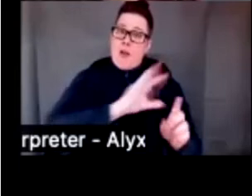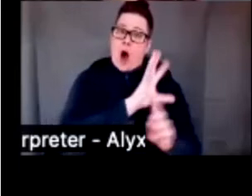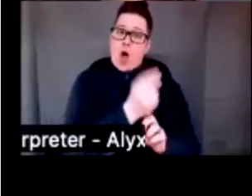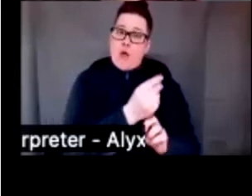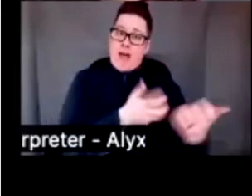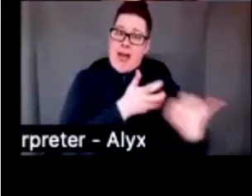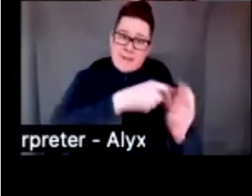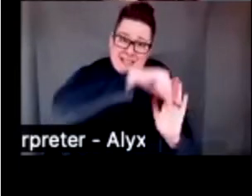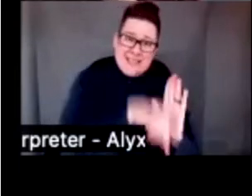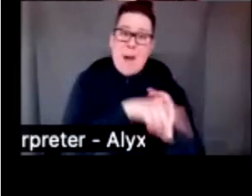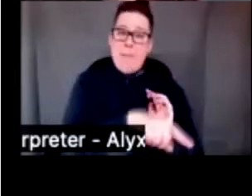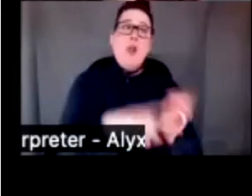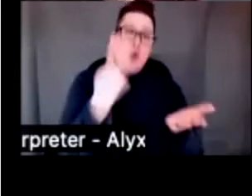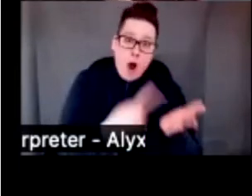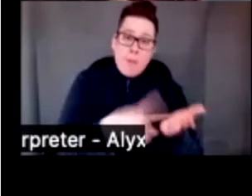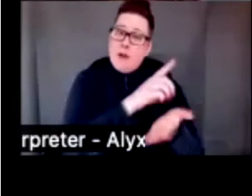do not do that.